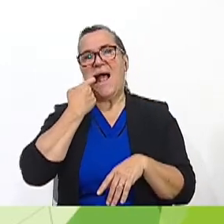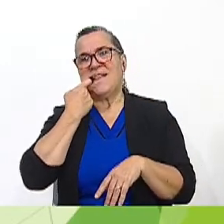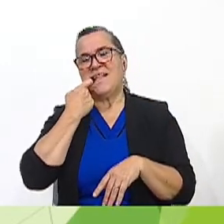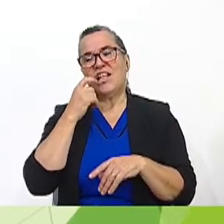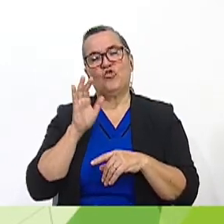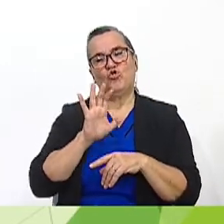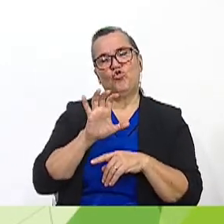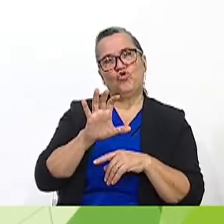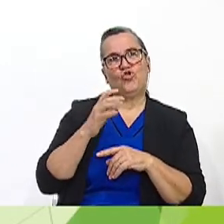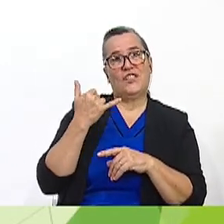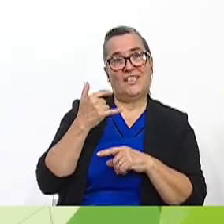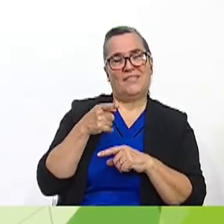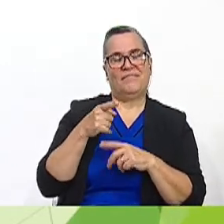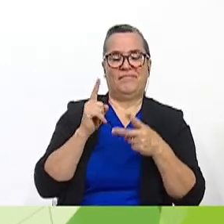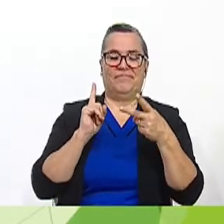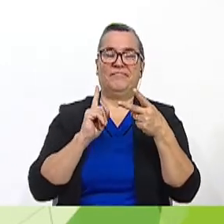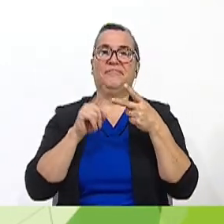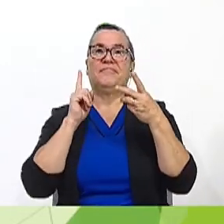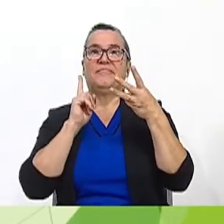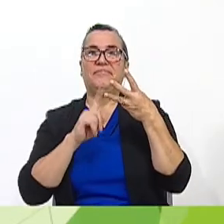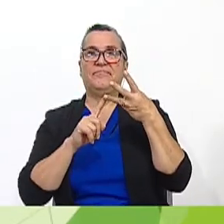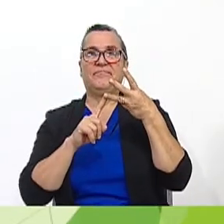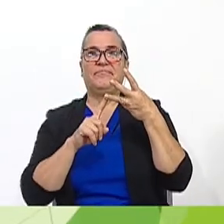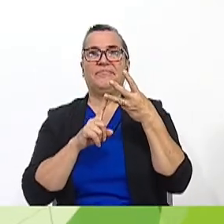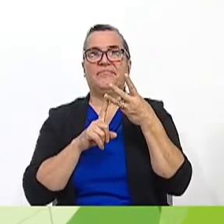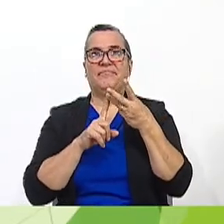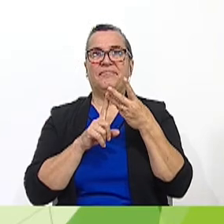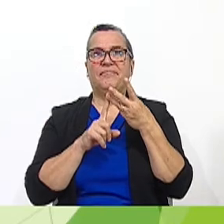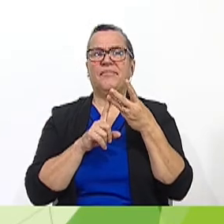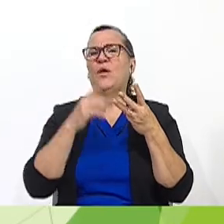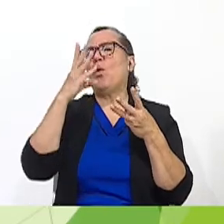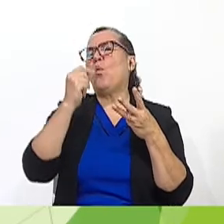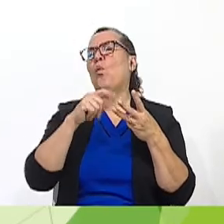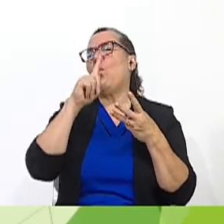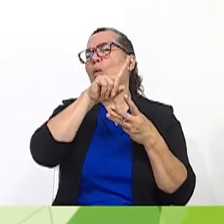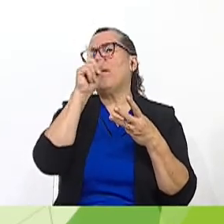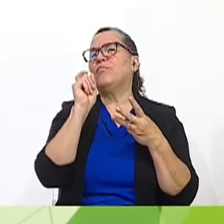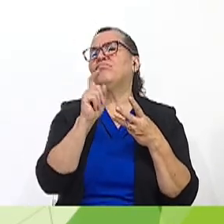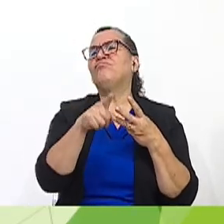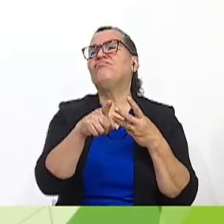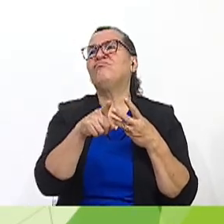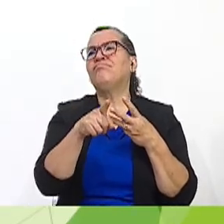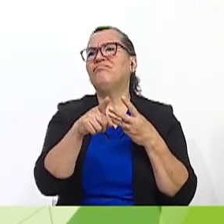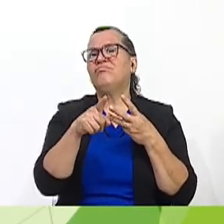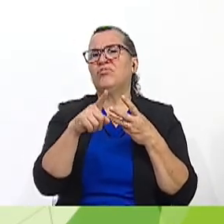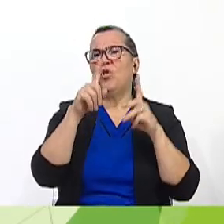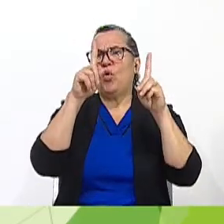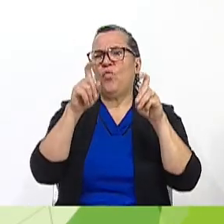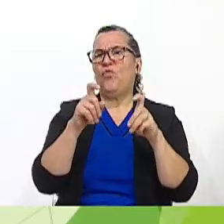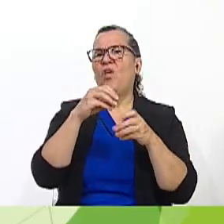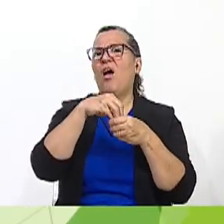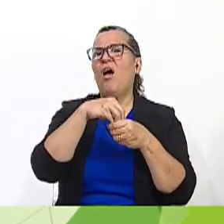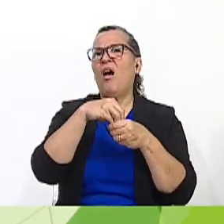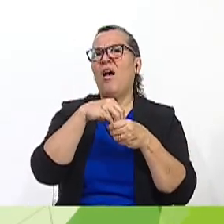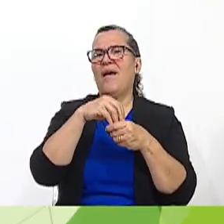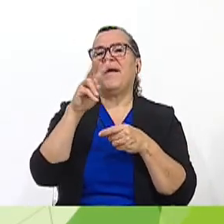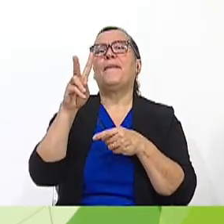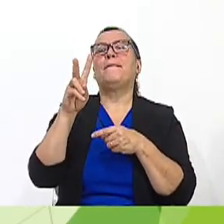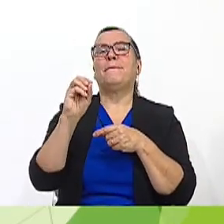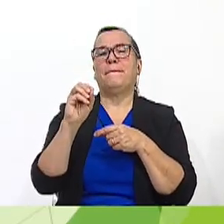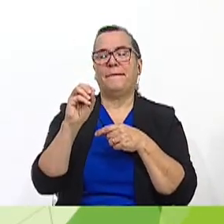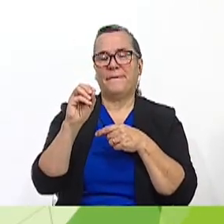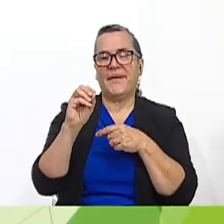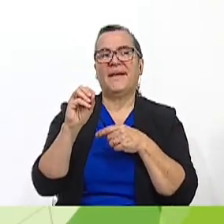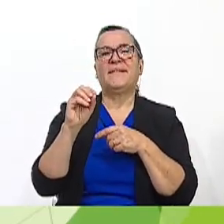their phones. Very good. Number three. How many questions does the quiz have? Yeah.